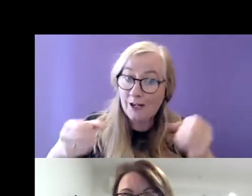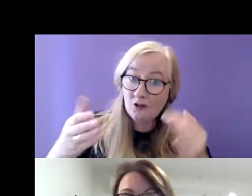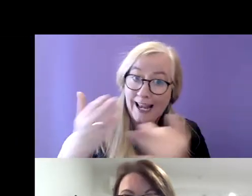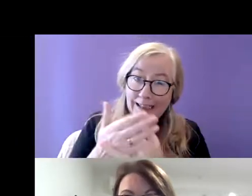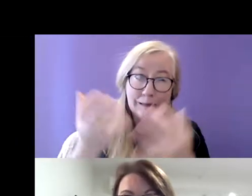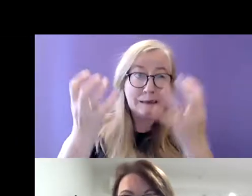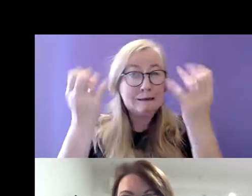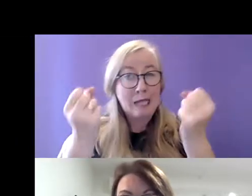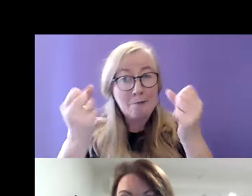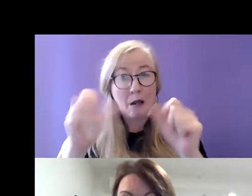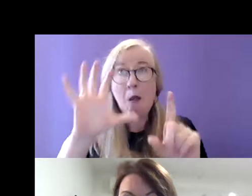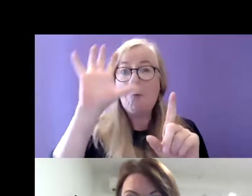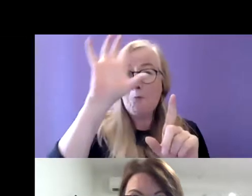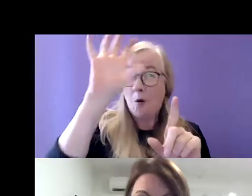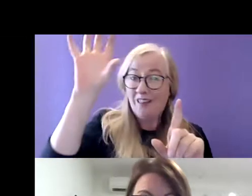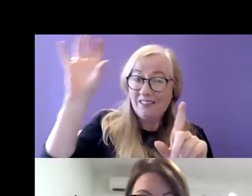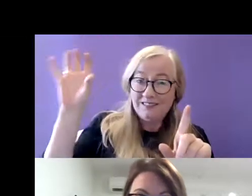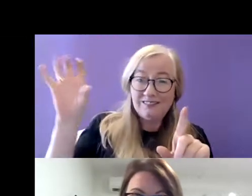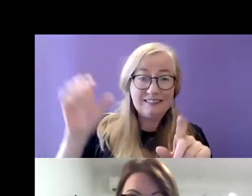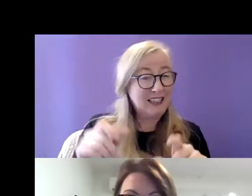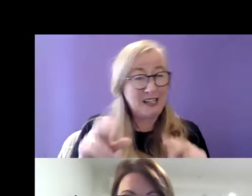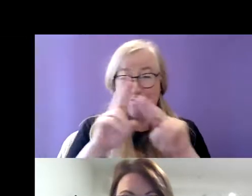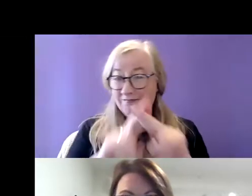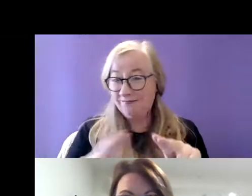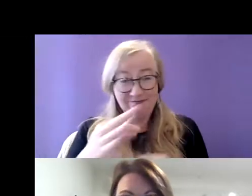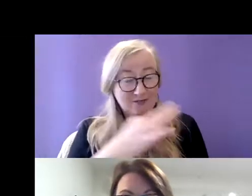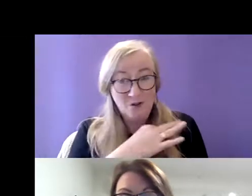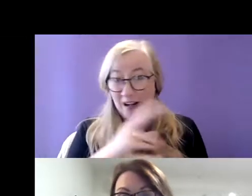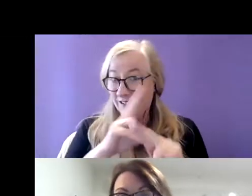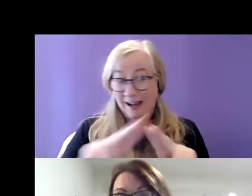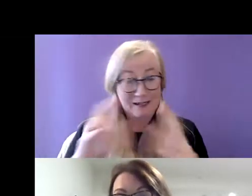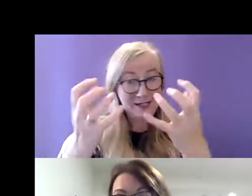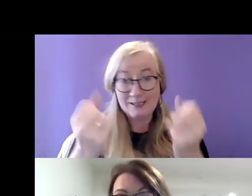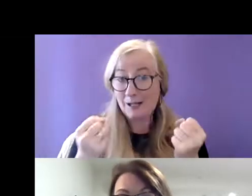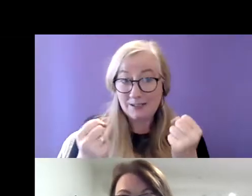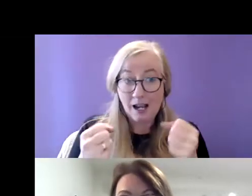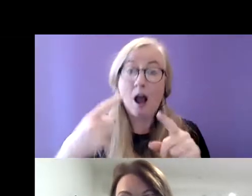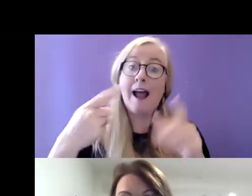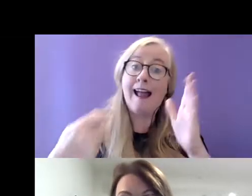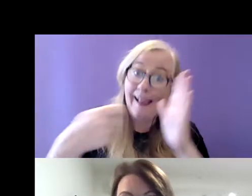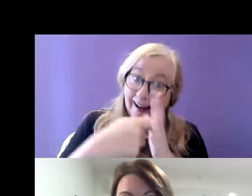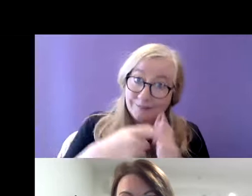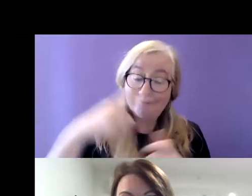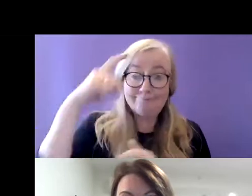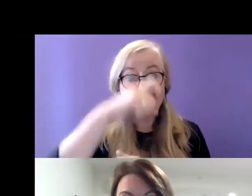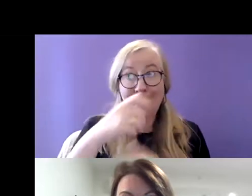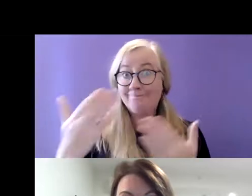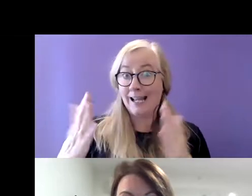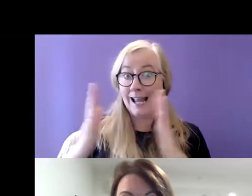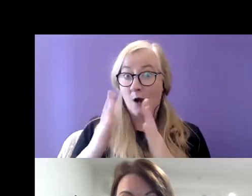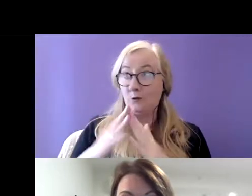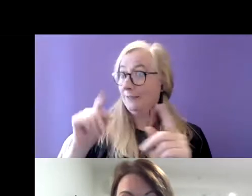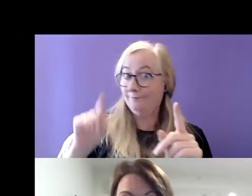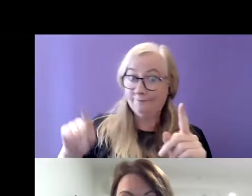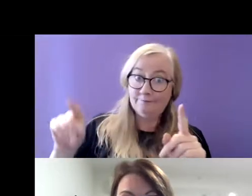mould completely inadequate and unacceptable and then the difficulties in navigating the housing market were raised